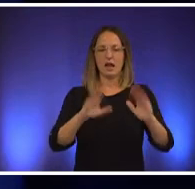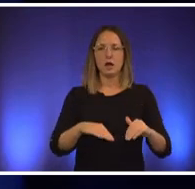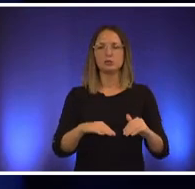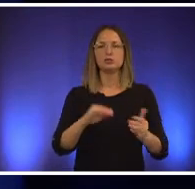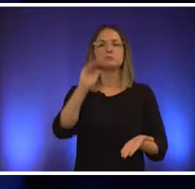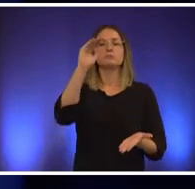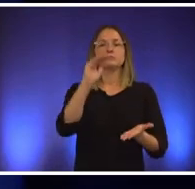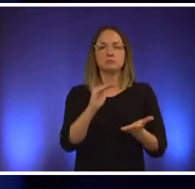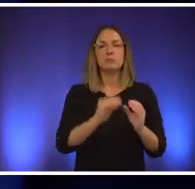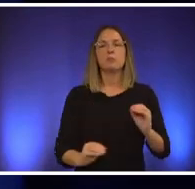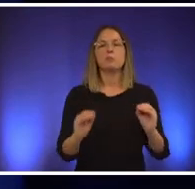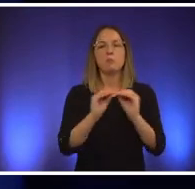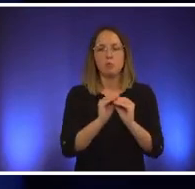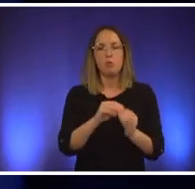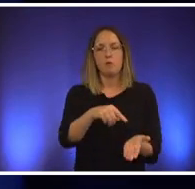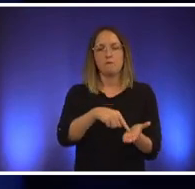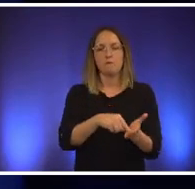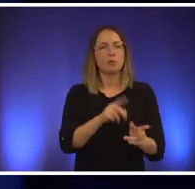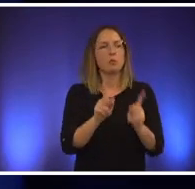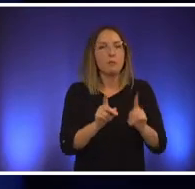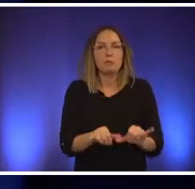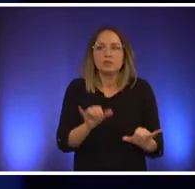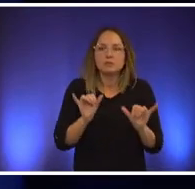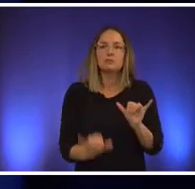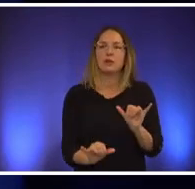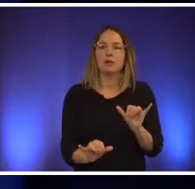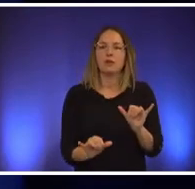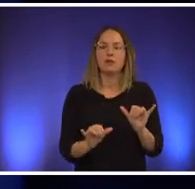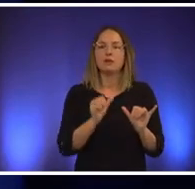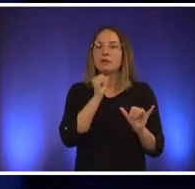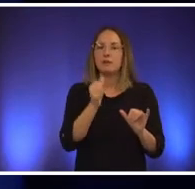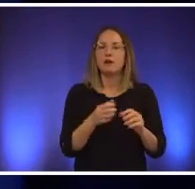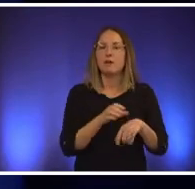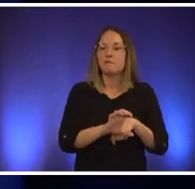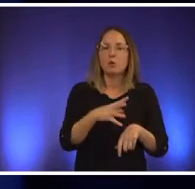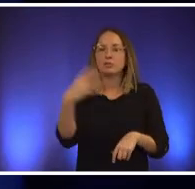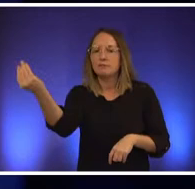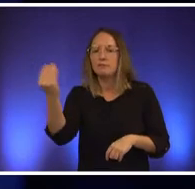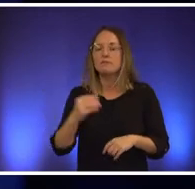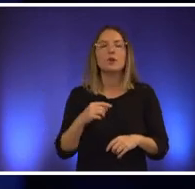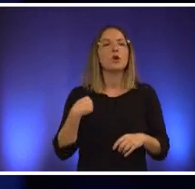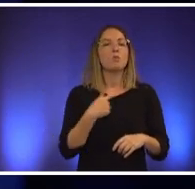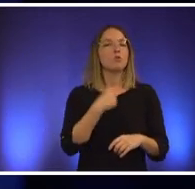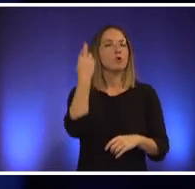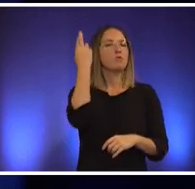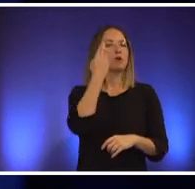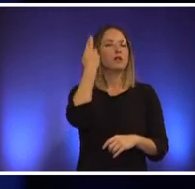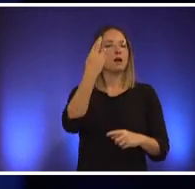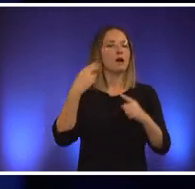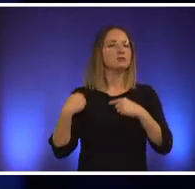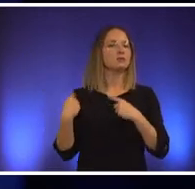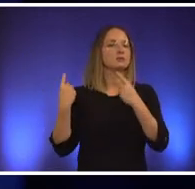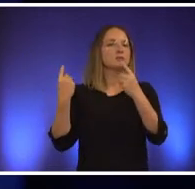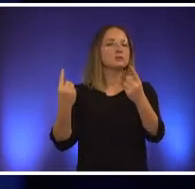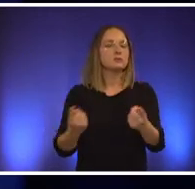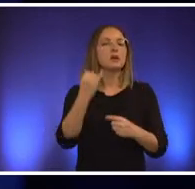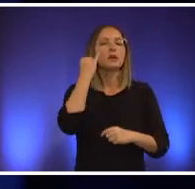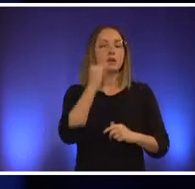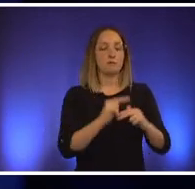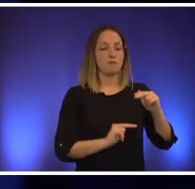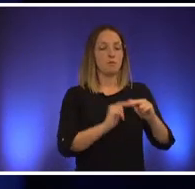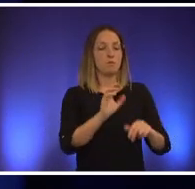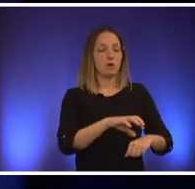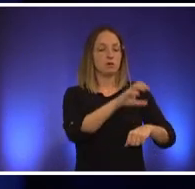so people can stay but one of the things that we've realized over time is that when you build affordable housing some